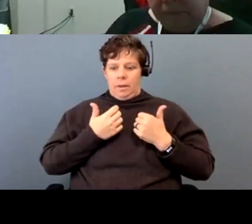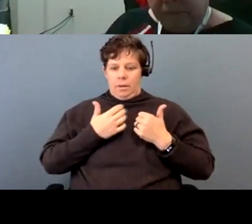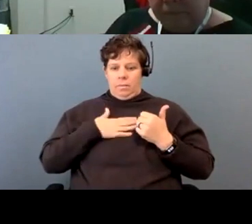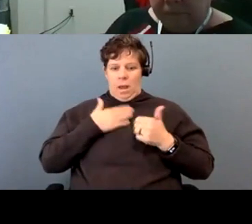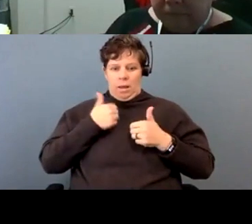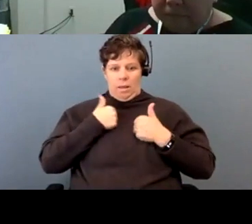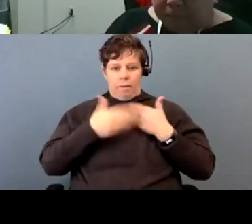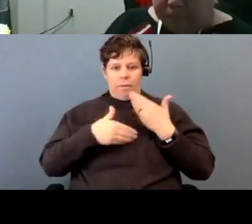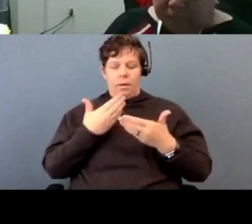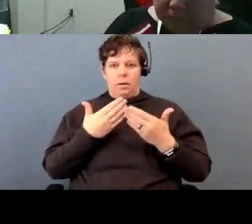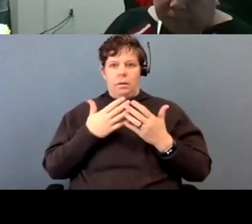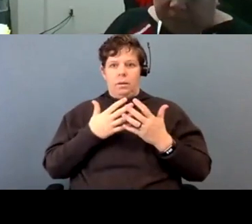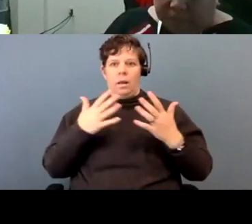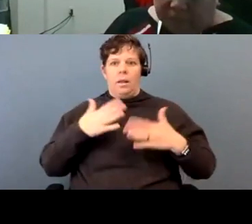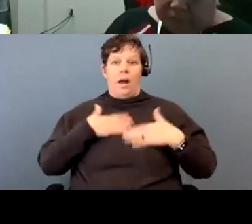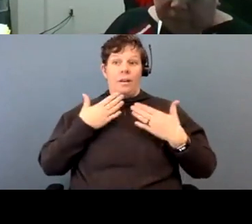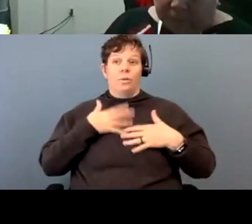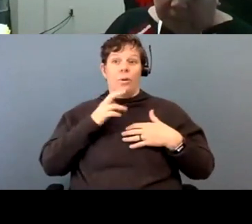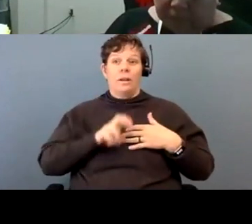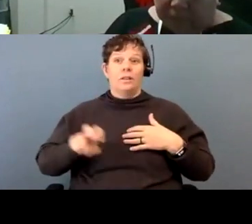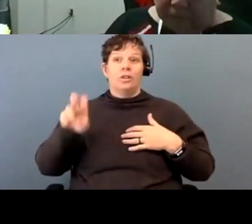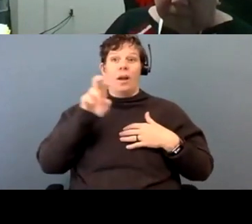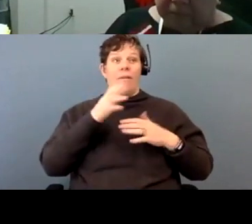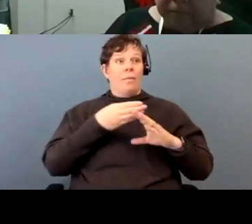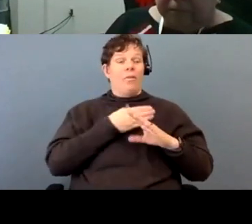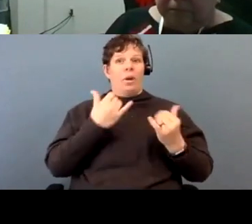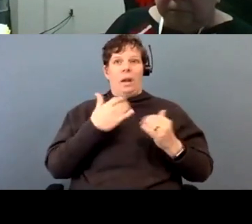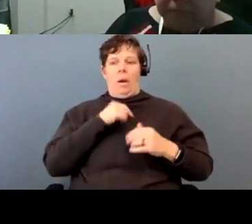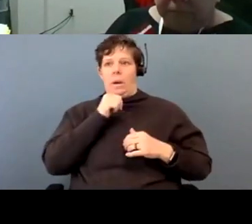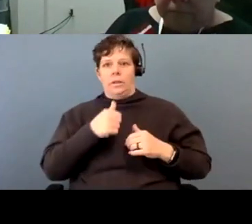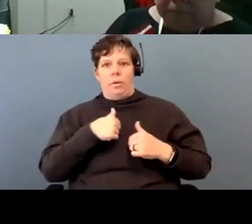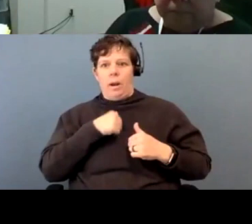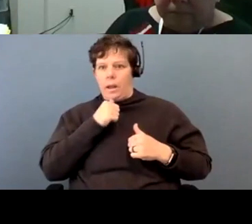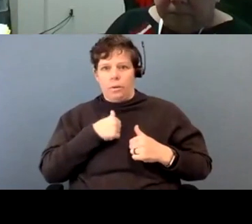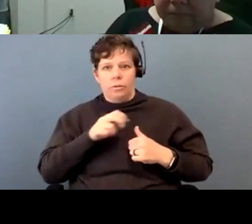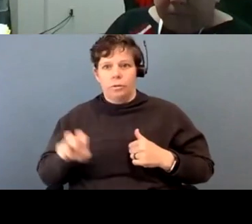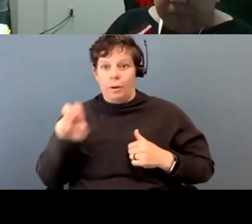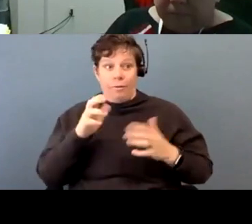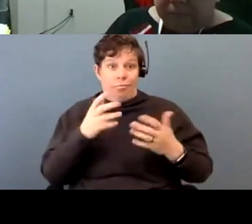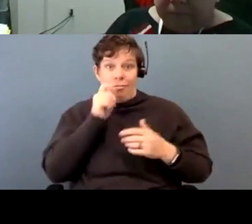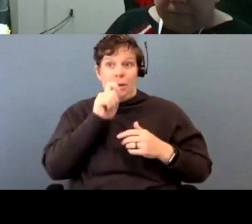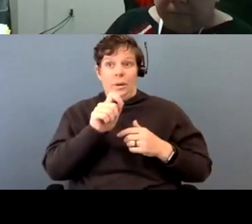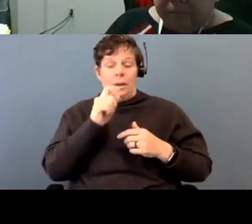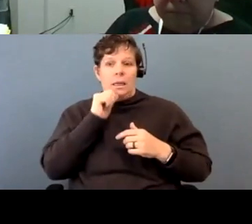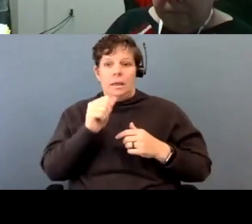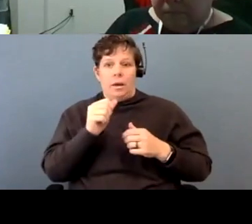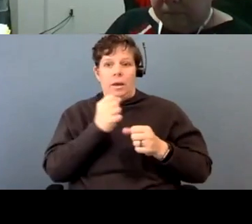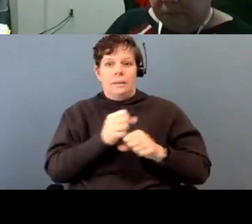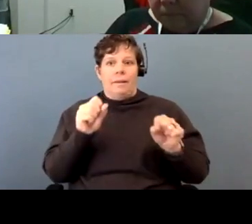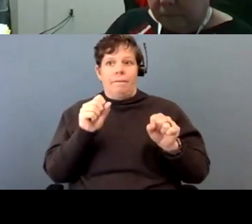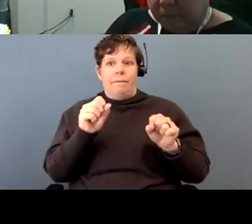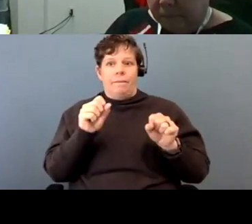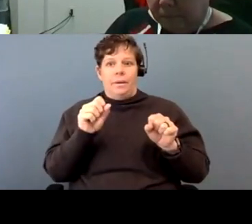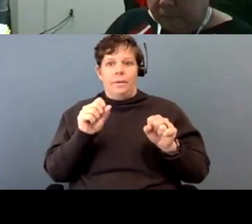I take a lot of joy in traveling and now I don't, um, I don't travel because it's just not the safest thing. I